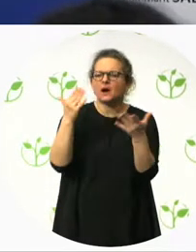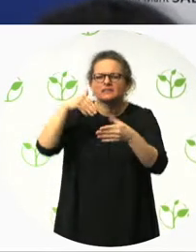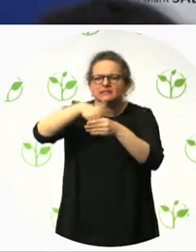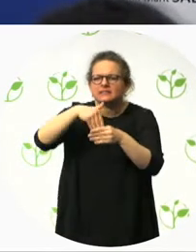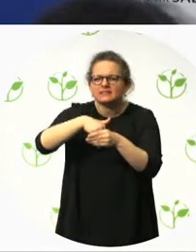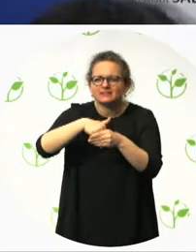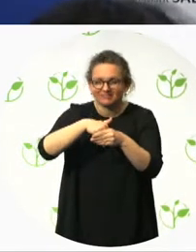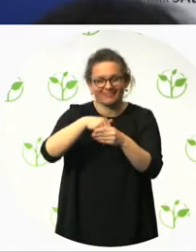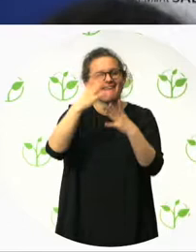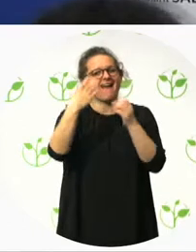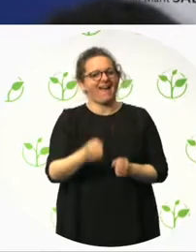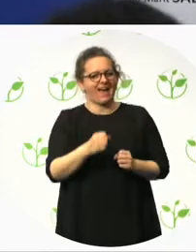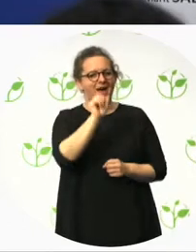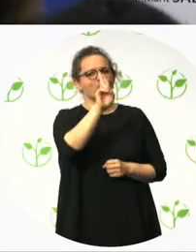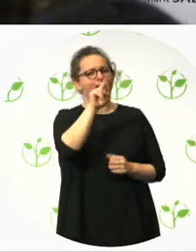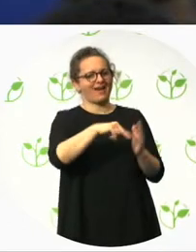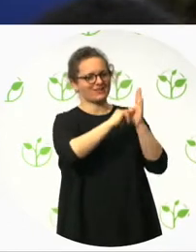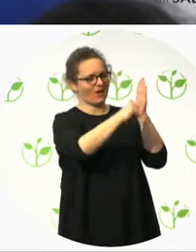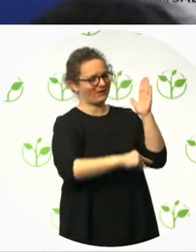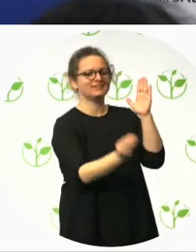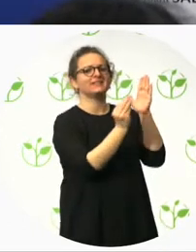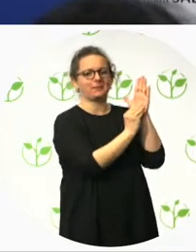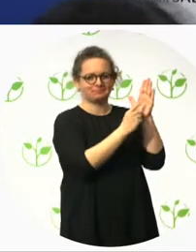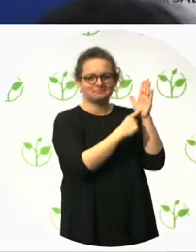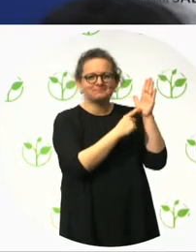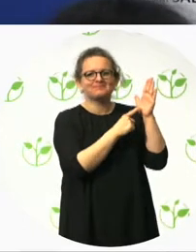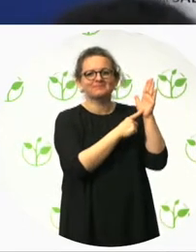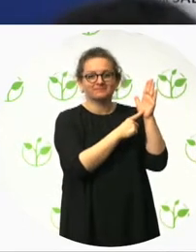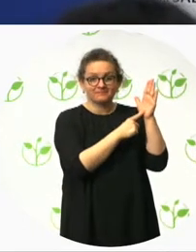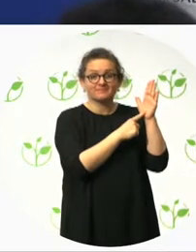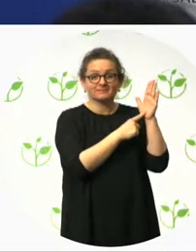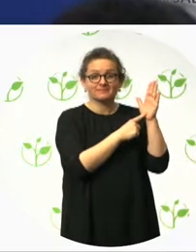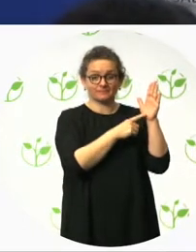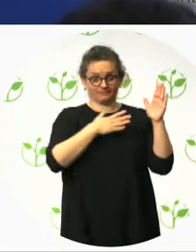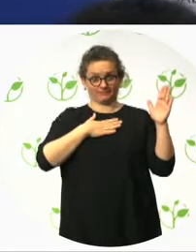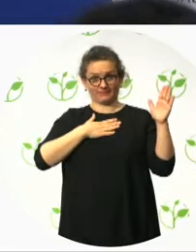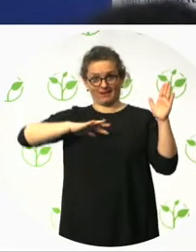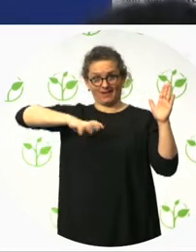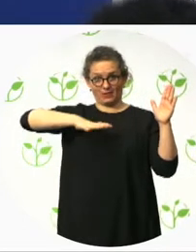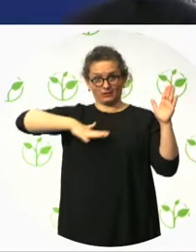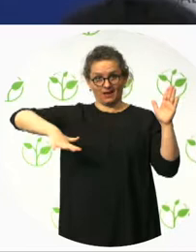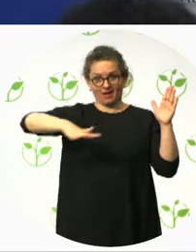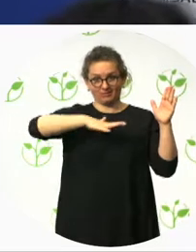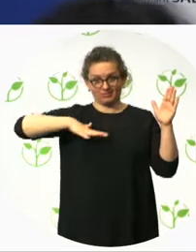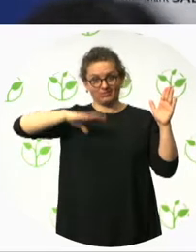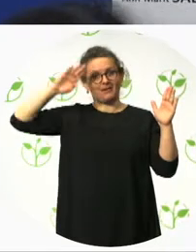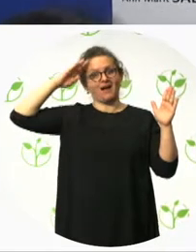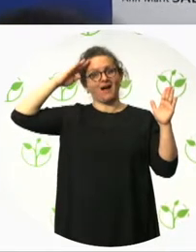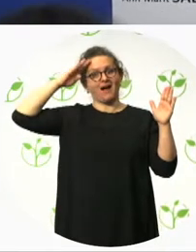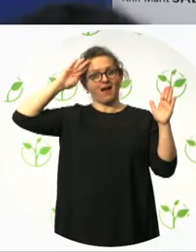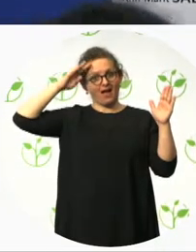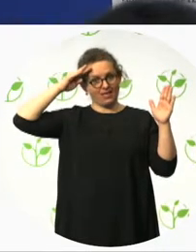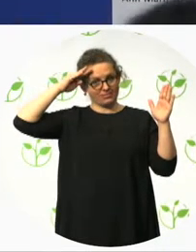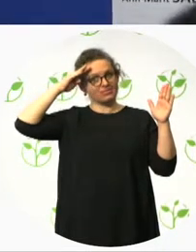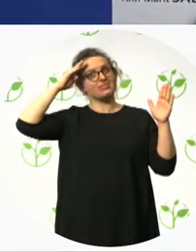Also within Irish legislation. Universal design and composition. I think